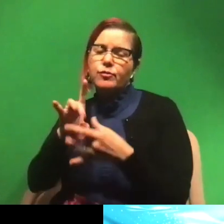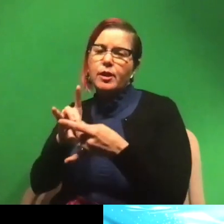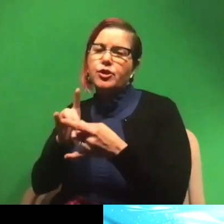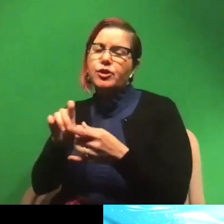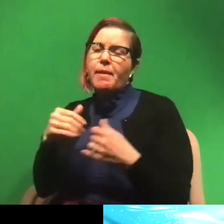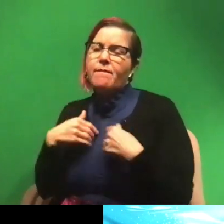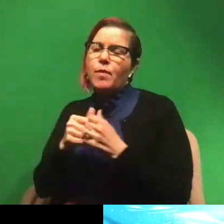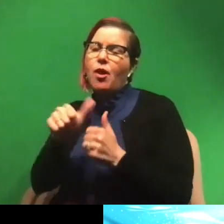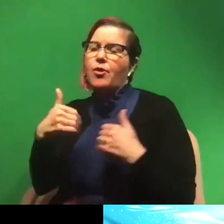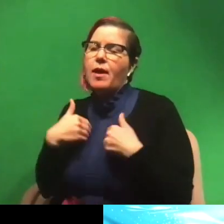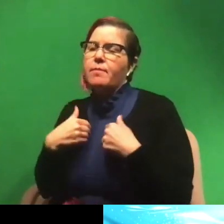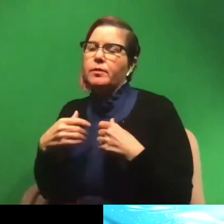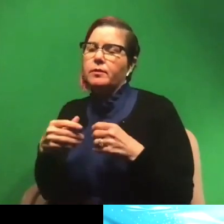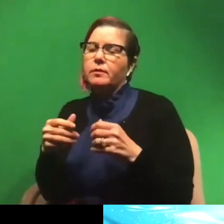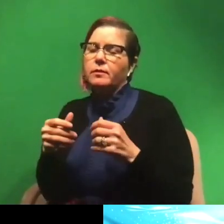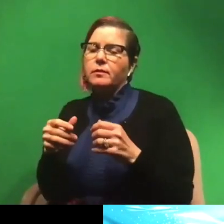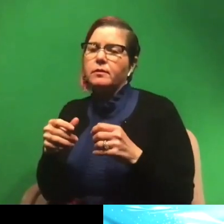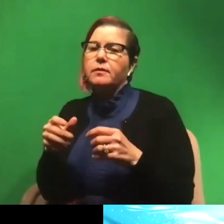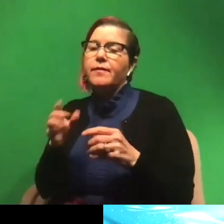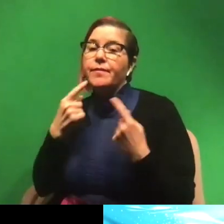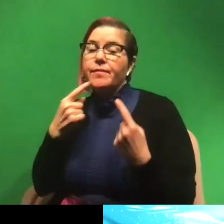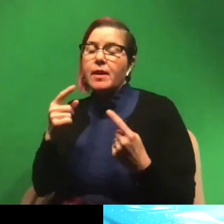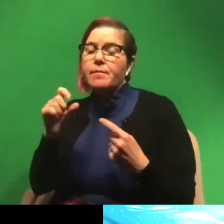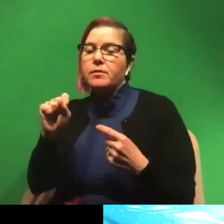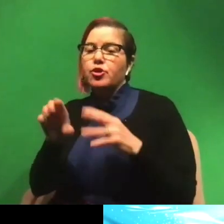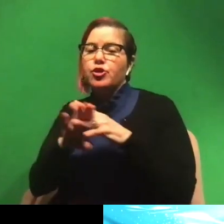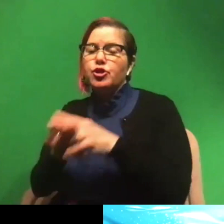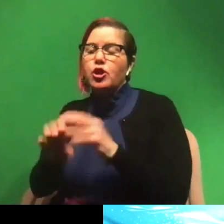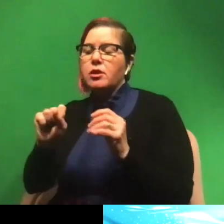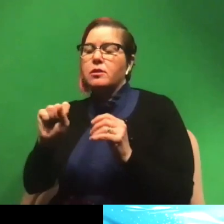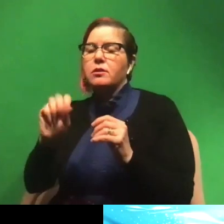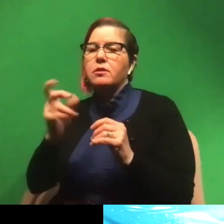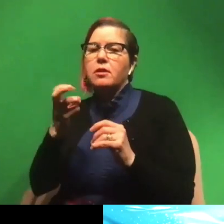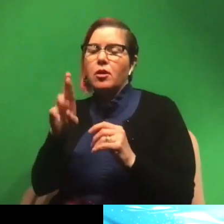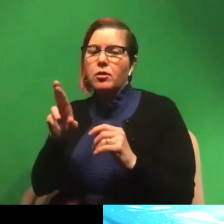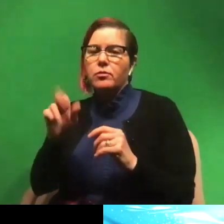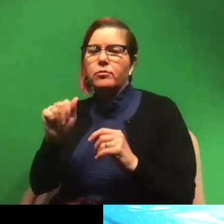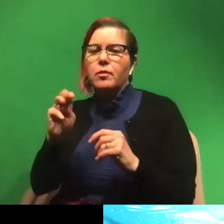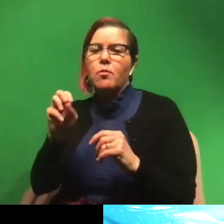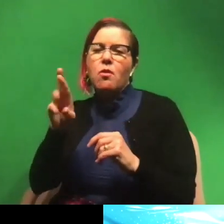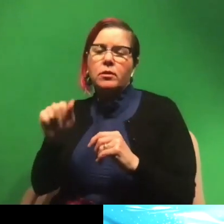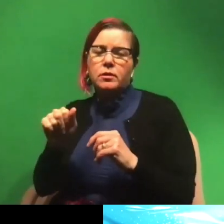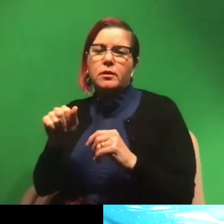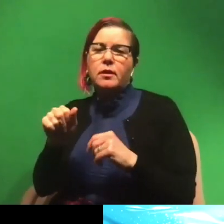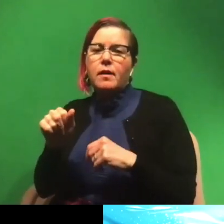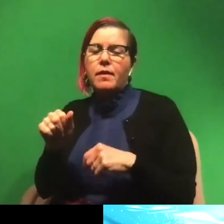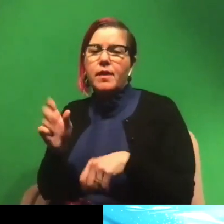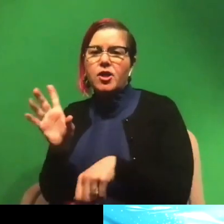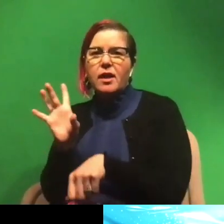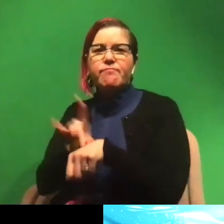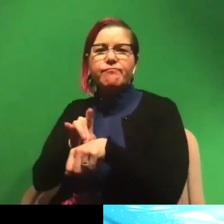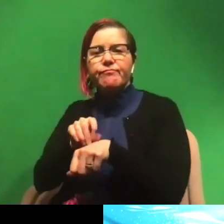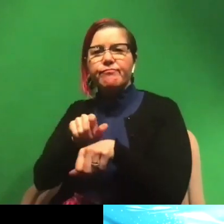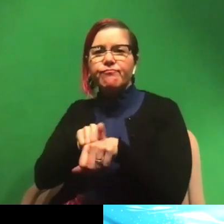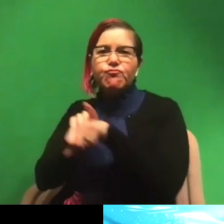the water. Uh, the most famous is the shark sucker, the remoras. Um, which I mean, they just kind of hitch a ride and they're,